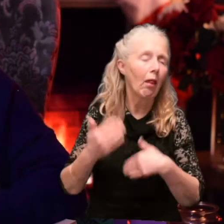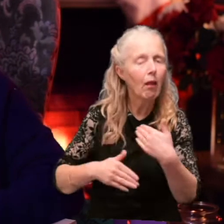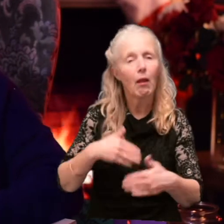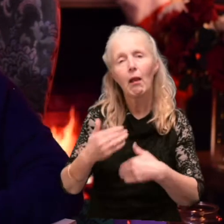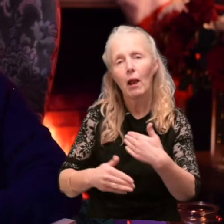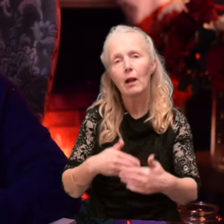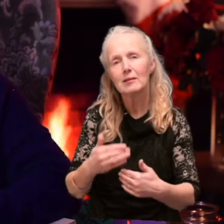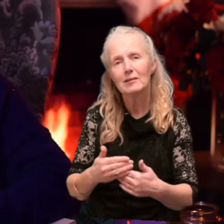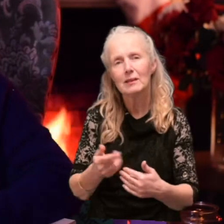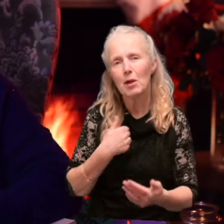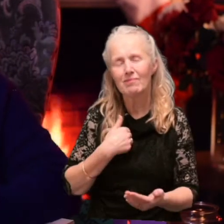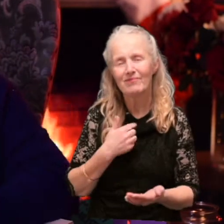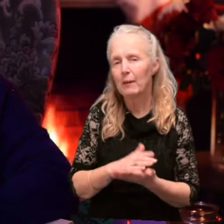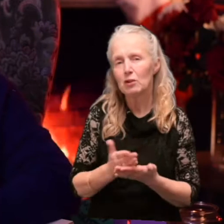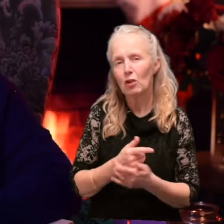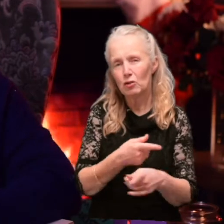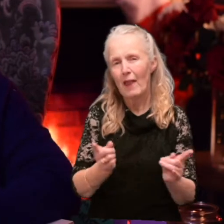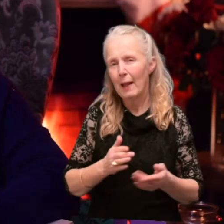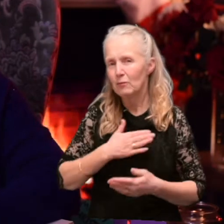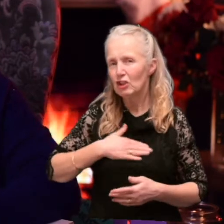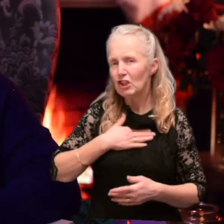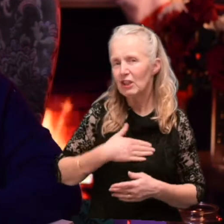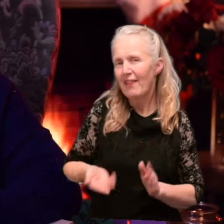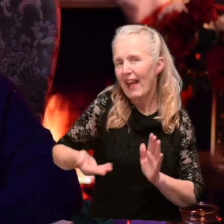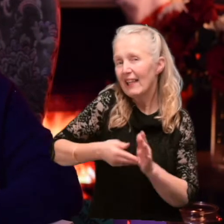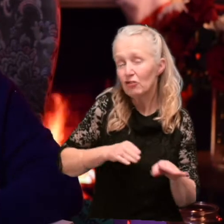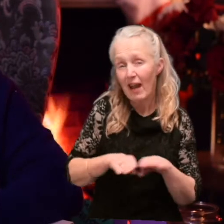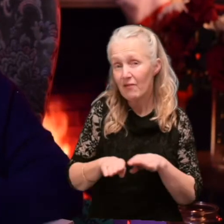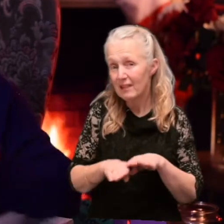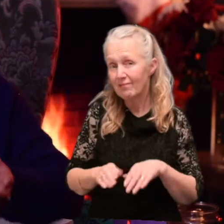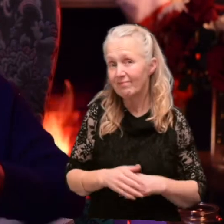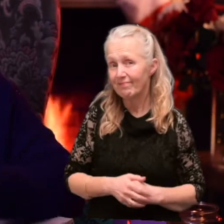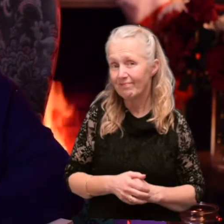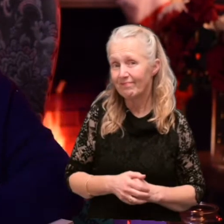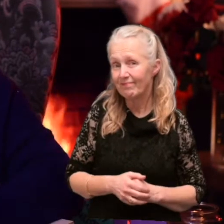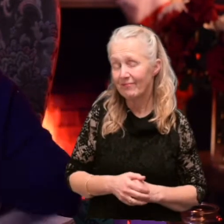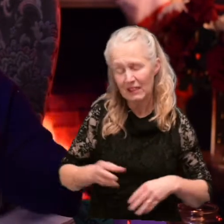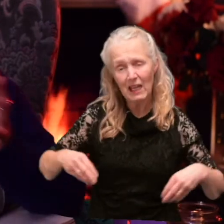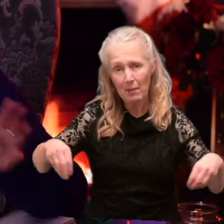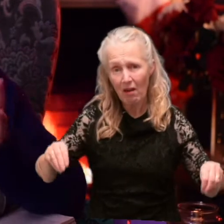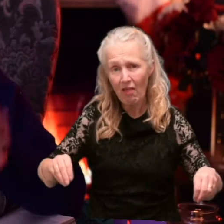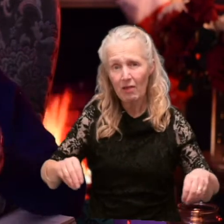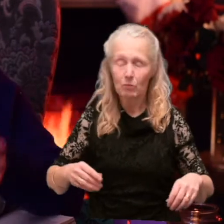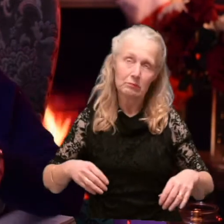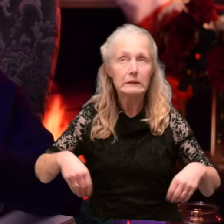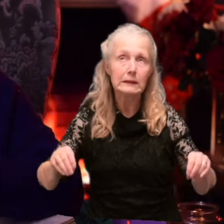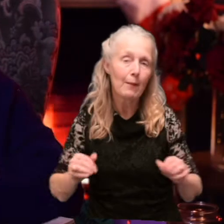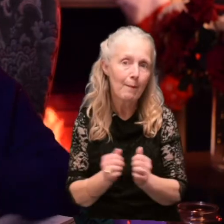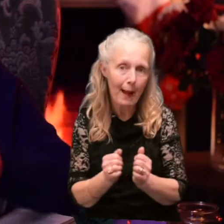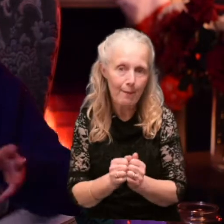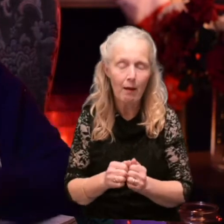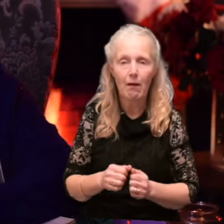Although I wasn't sure that I'd appreciate it. You know, the extra effort, that is. A tablecloth. Well, a table paper.